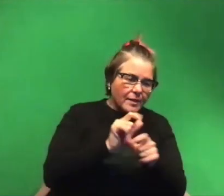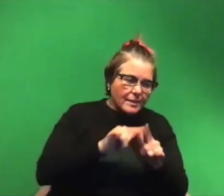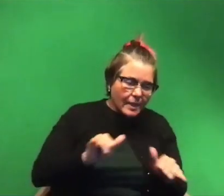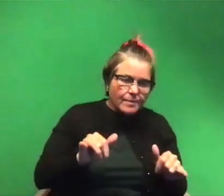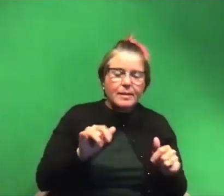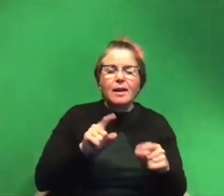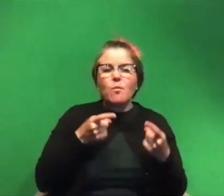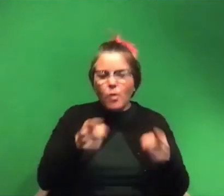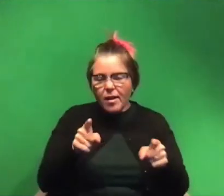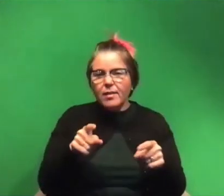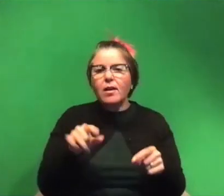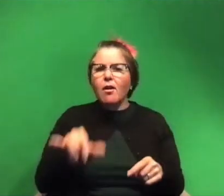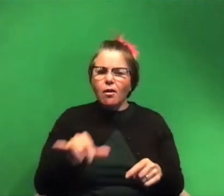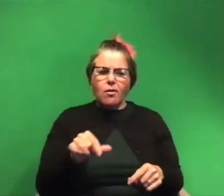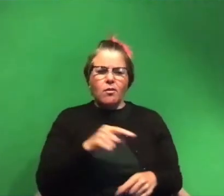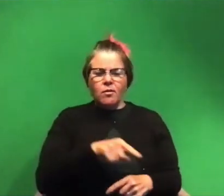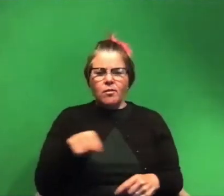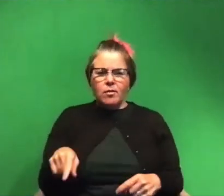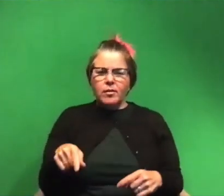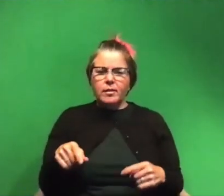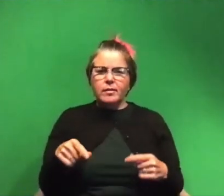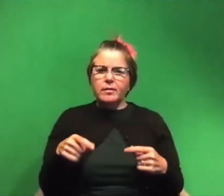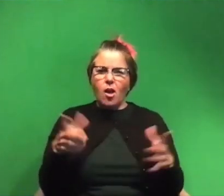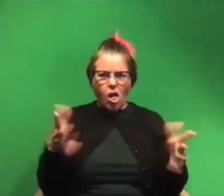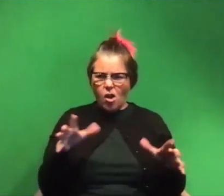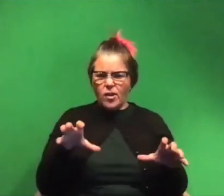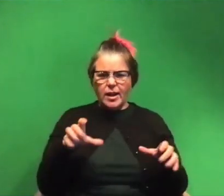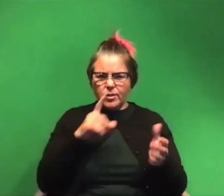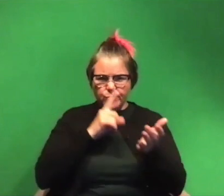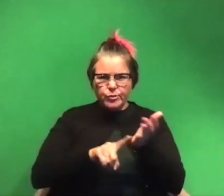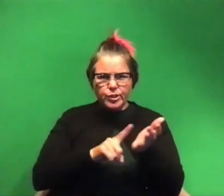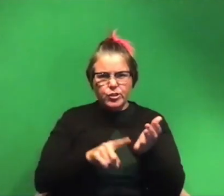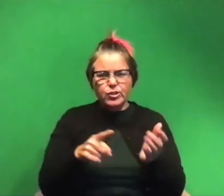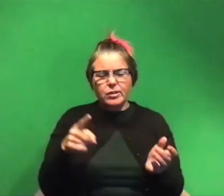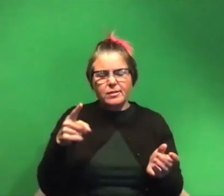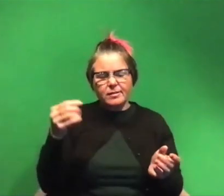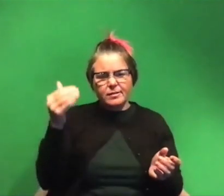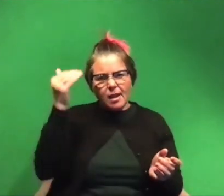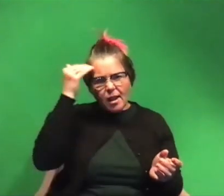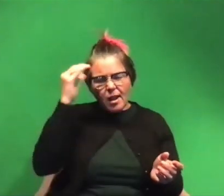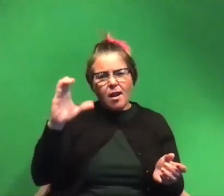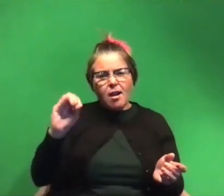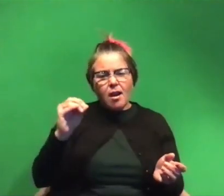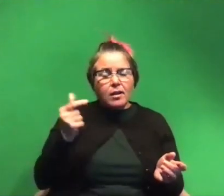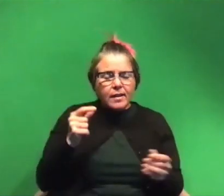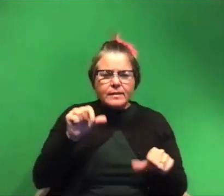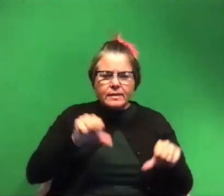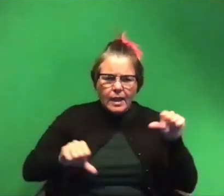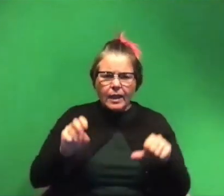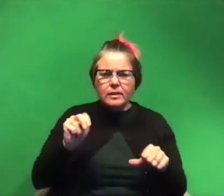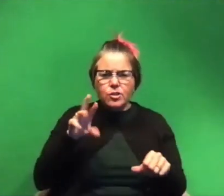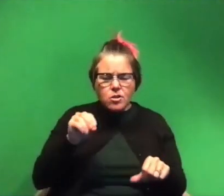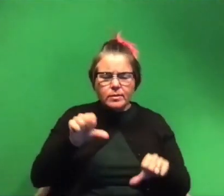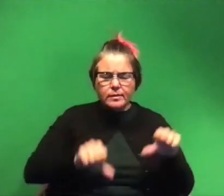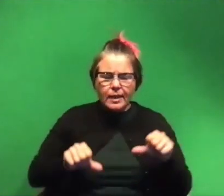that work and said oh this is actually being done within the like cognitive sciences within neuroscience and so it was this perfect